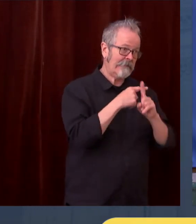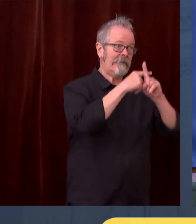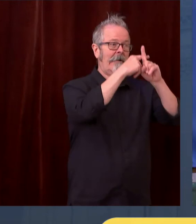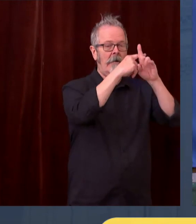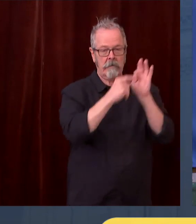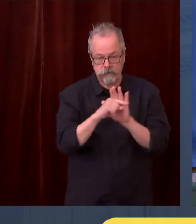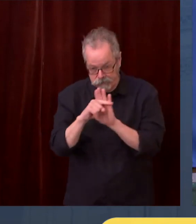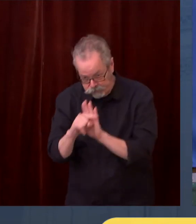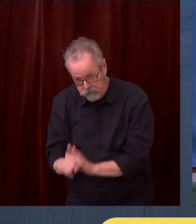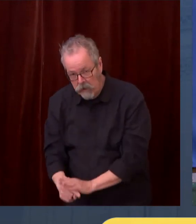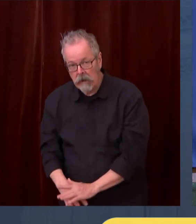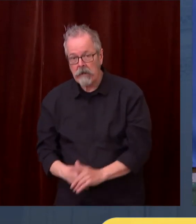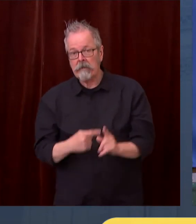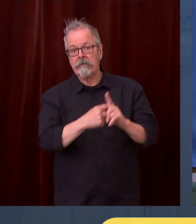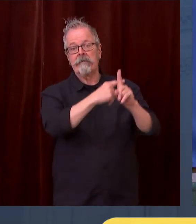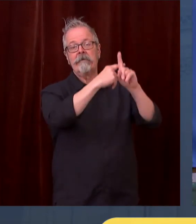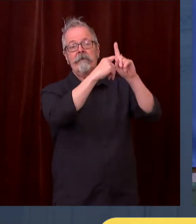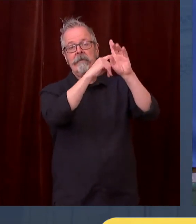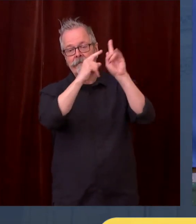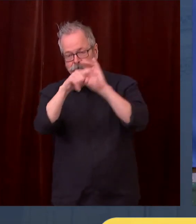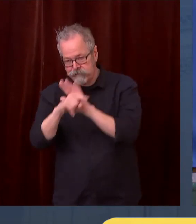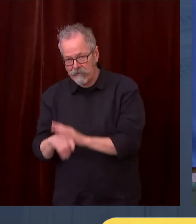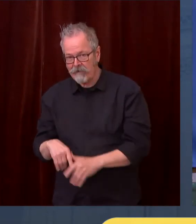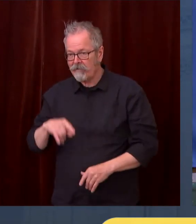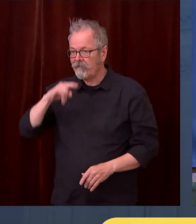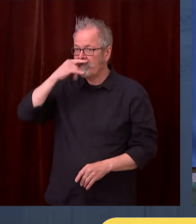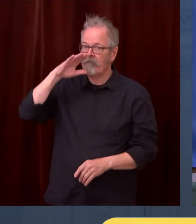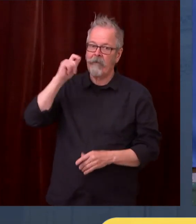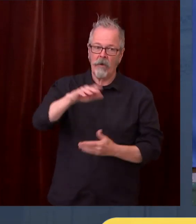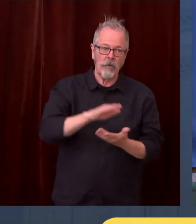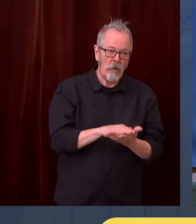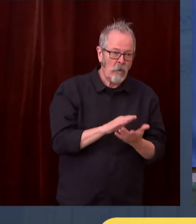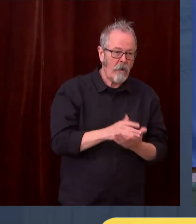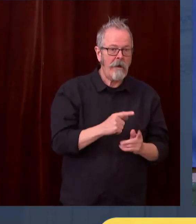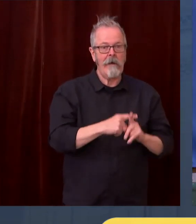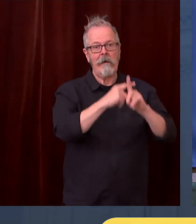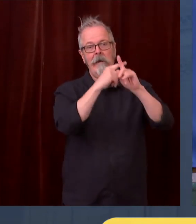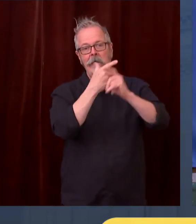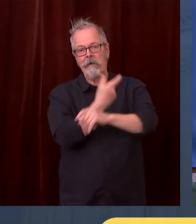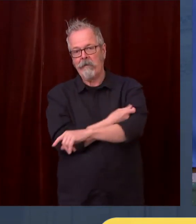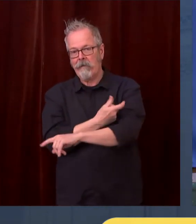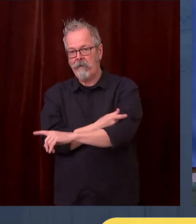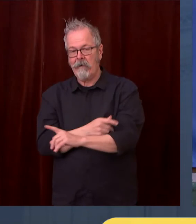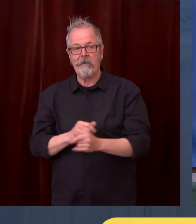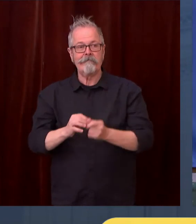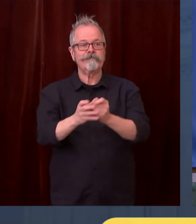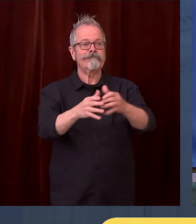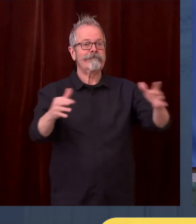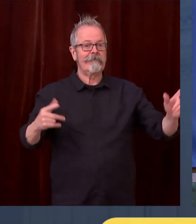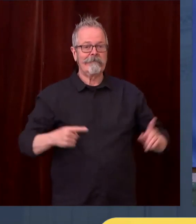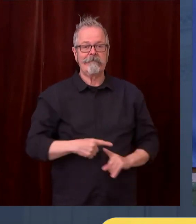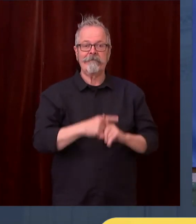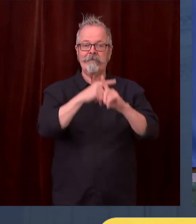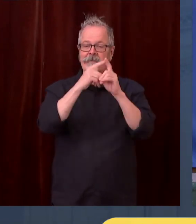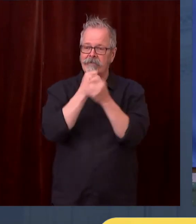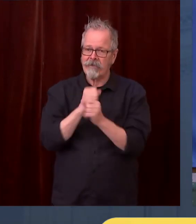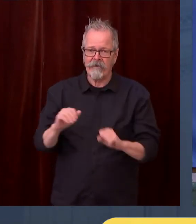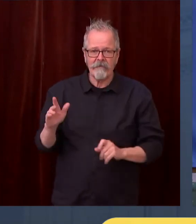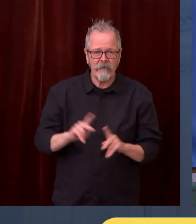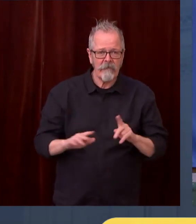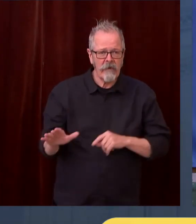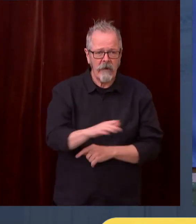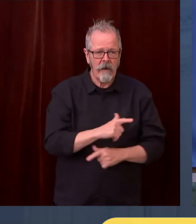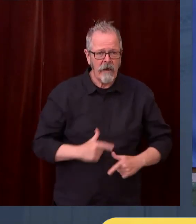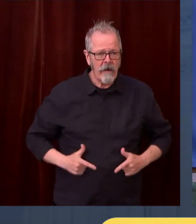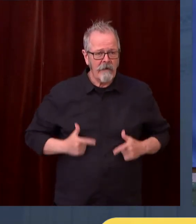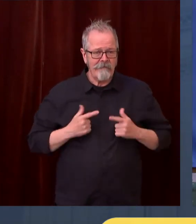like crazy. It's working. It's safe. It's saving lives. And if we do our part to remain committed to this,